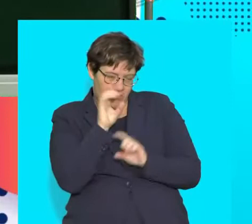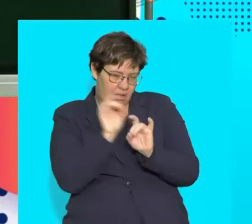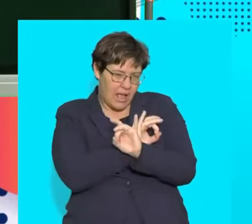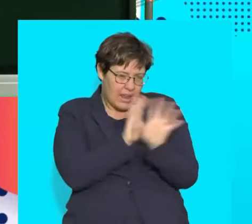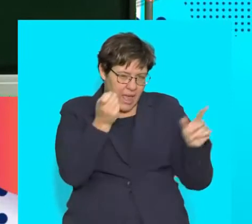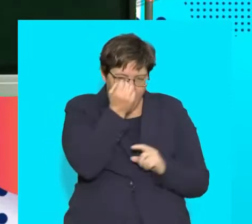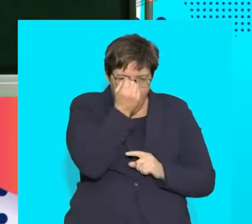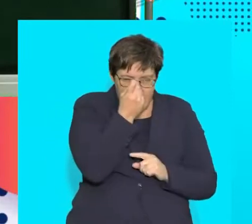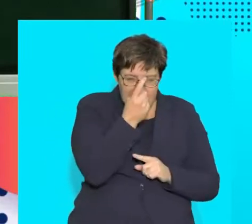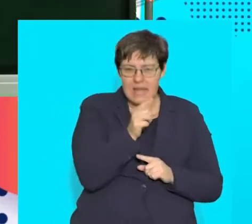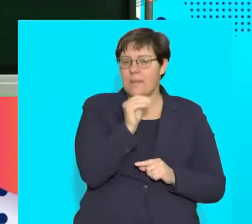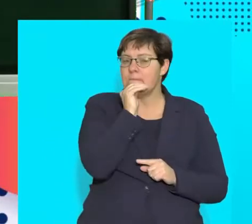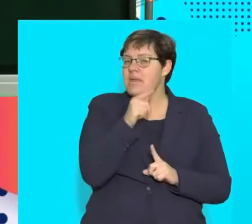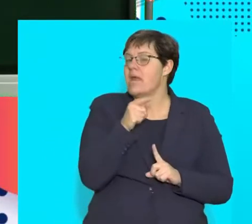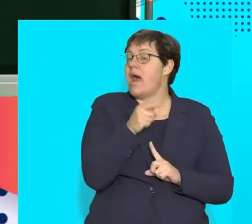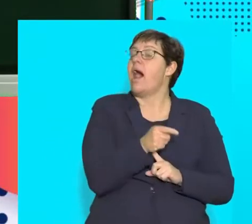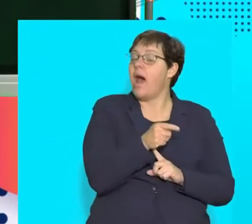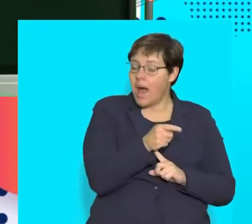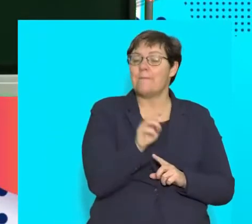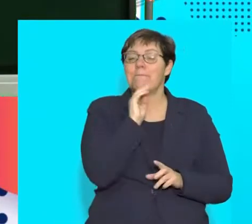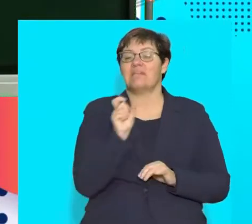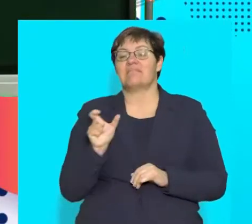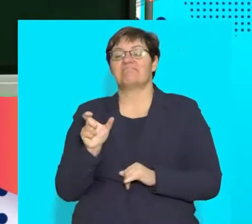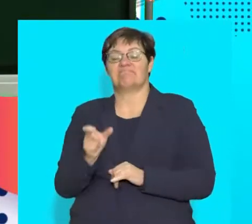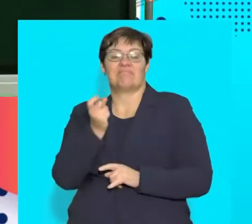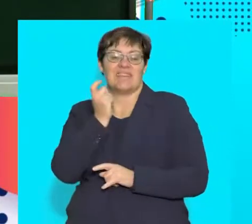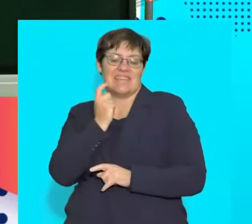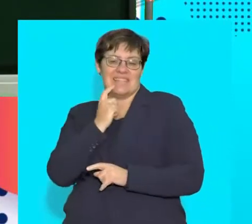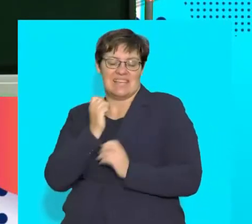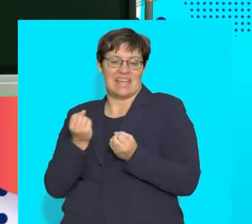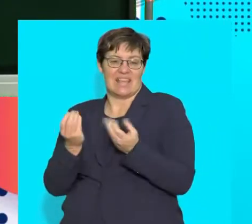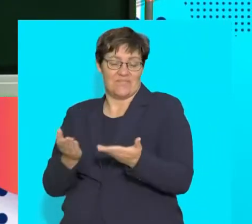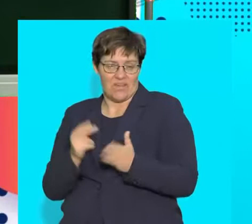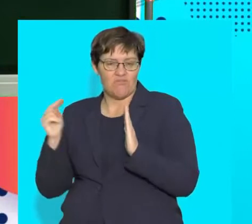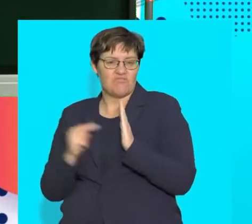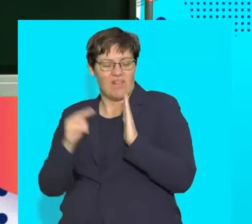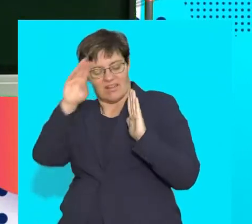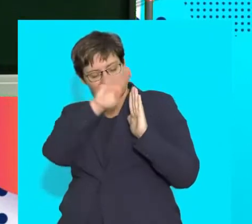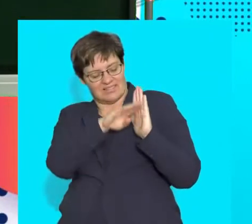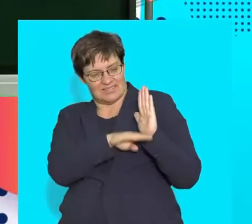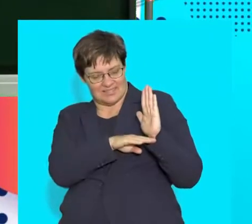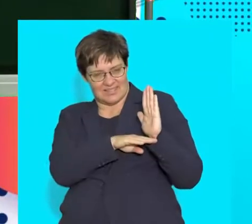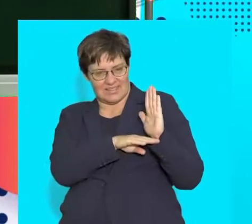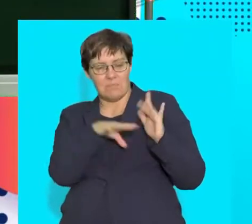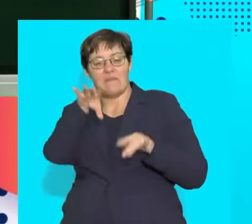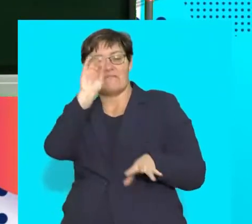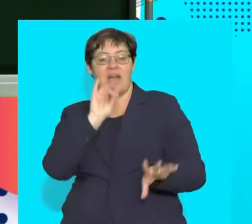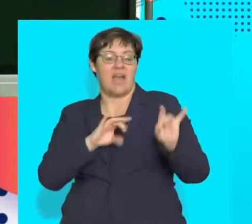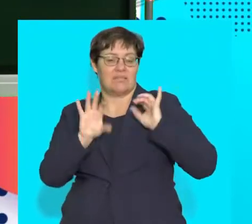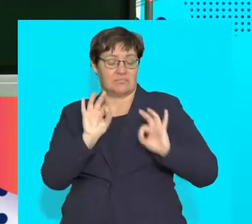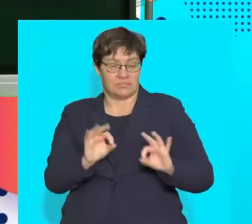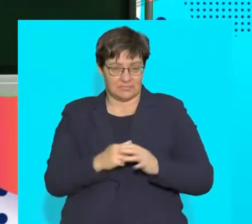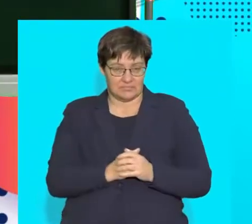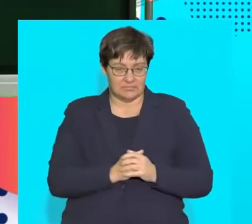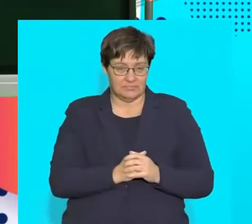you're around understanding the key components of a description, you are then able to reflect on your list of terms and find the